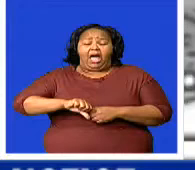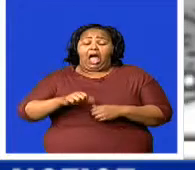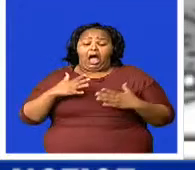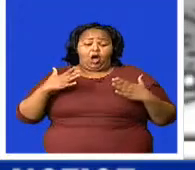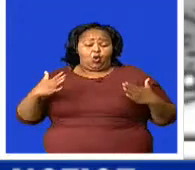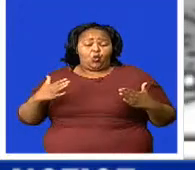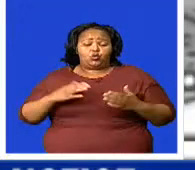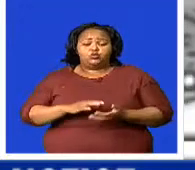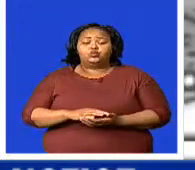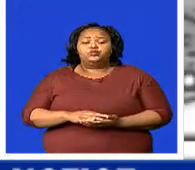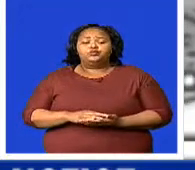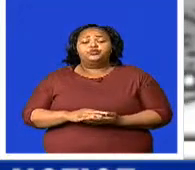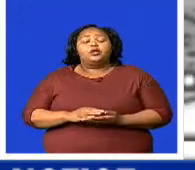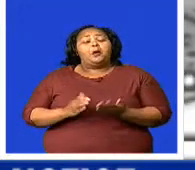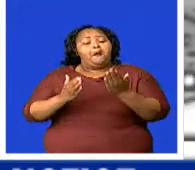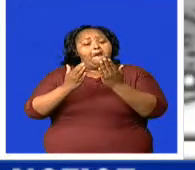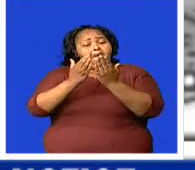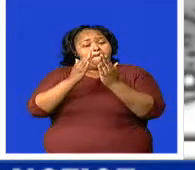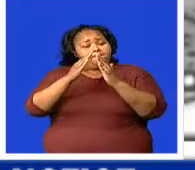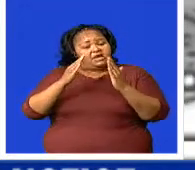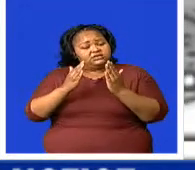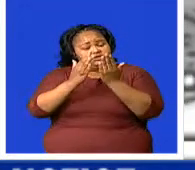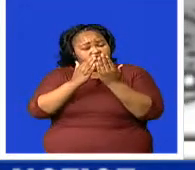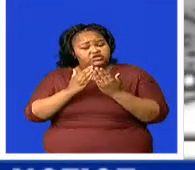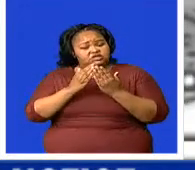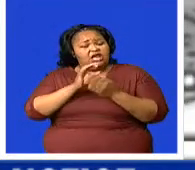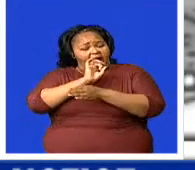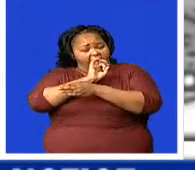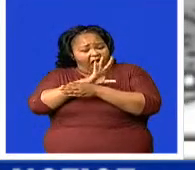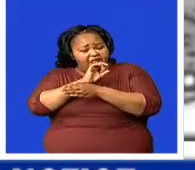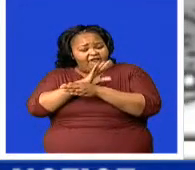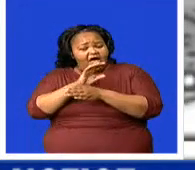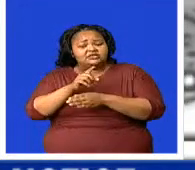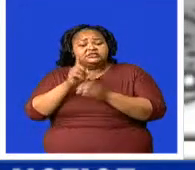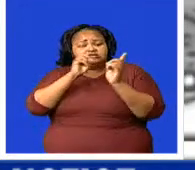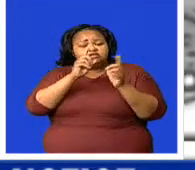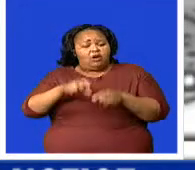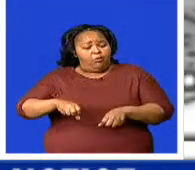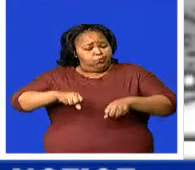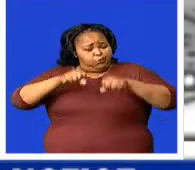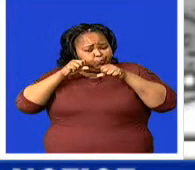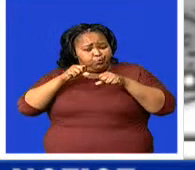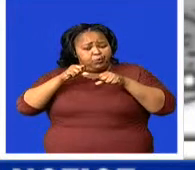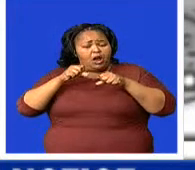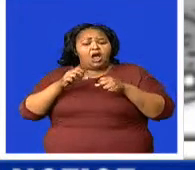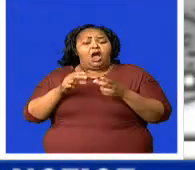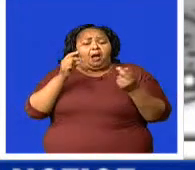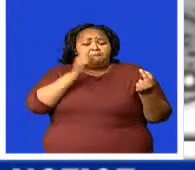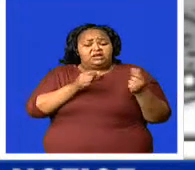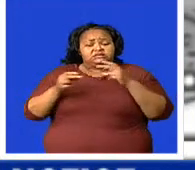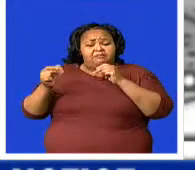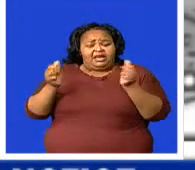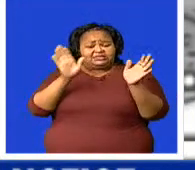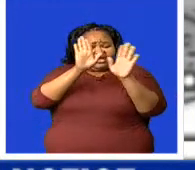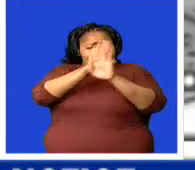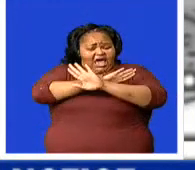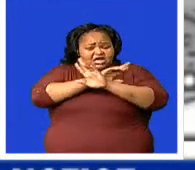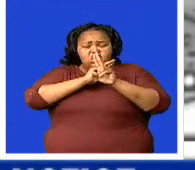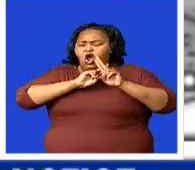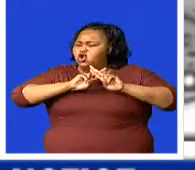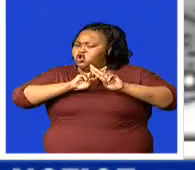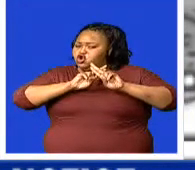ministry advises head teachers that no school shall hold a prom night from now until